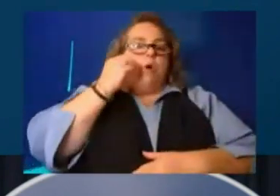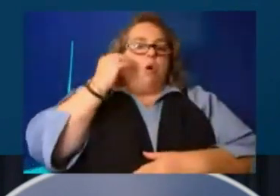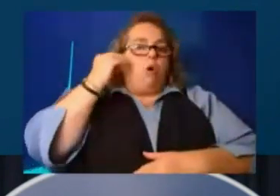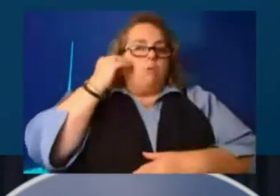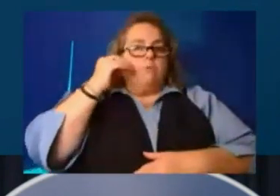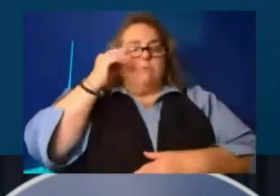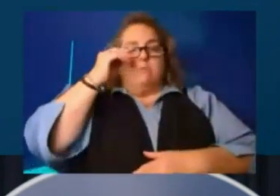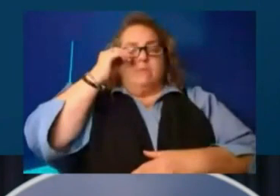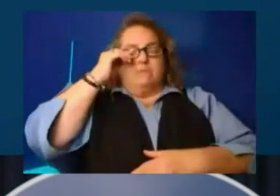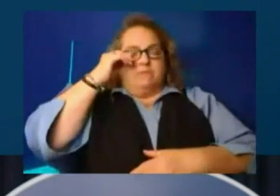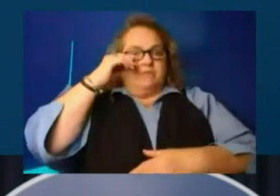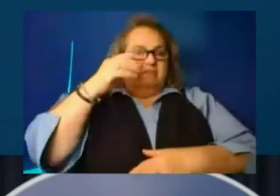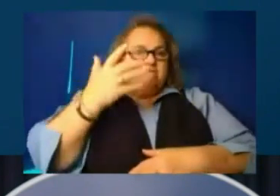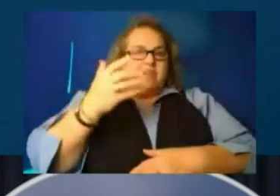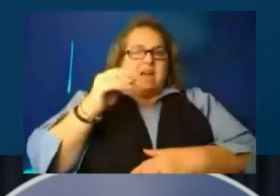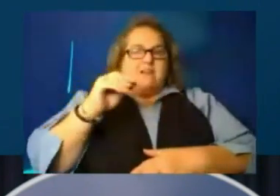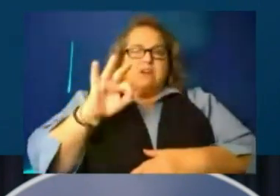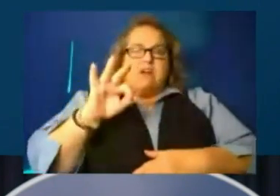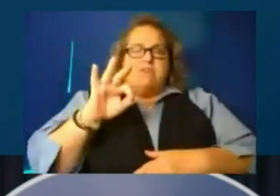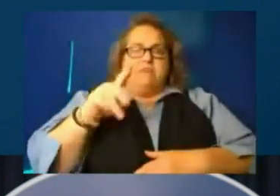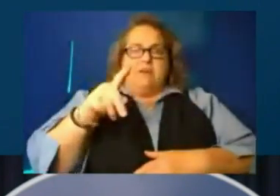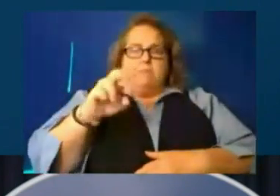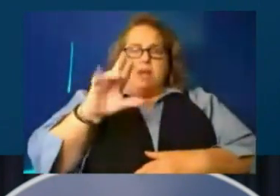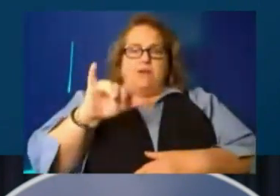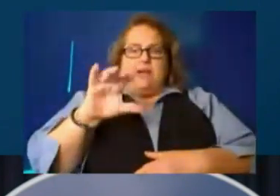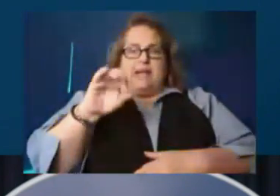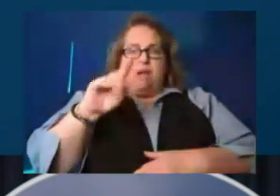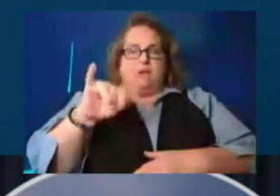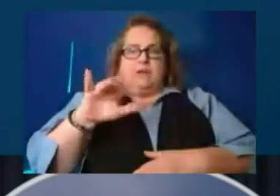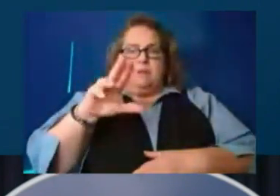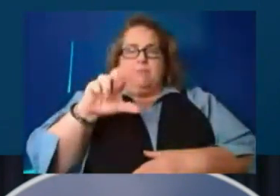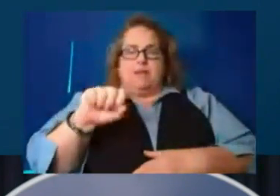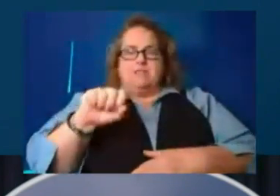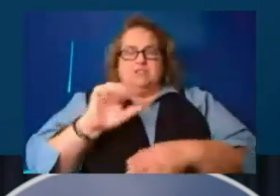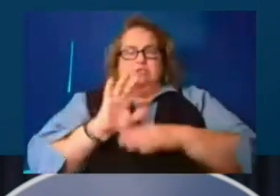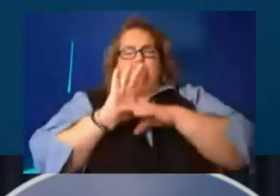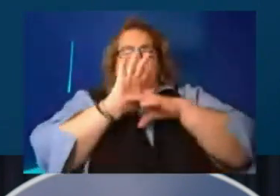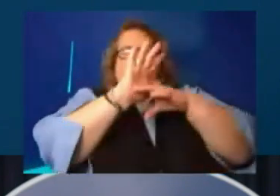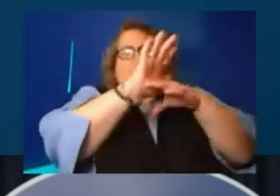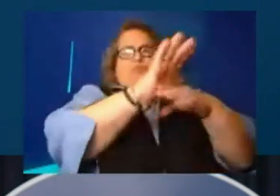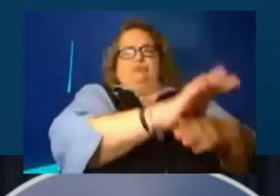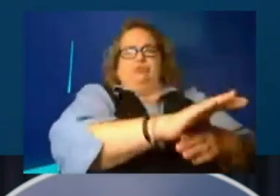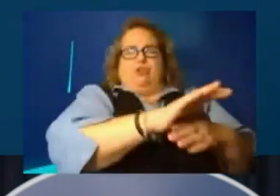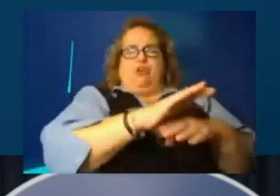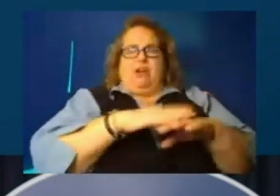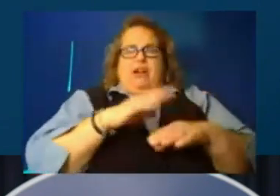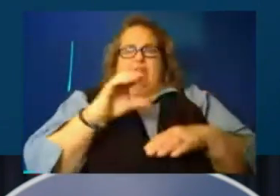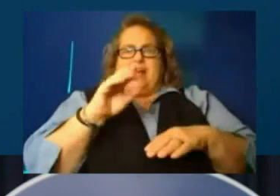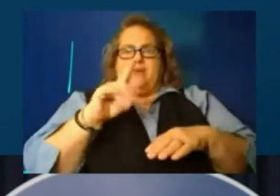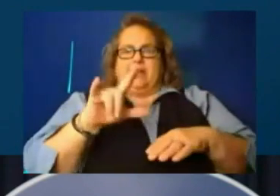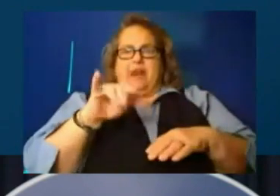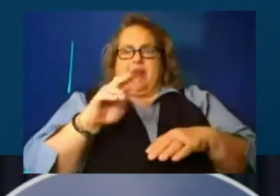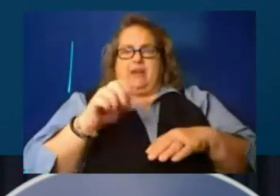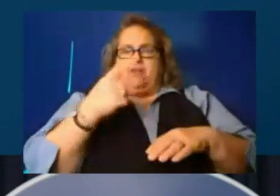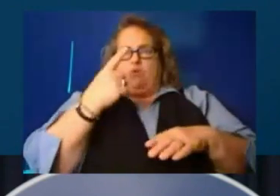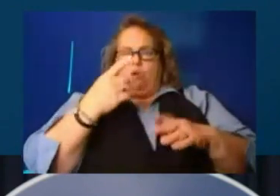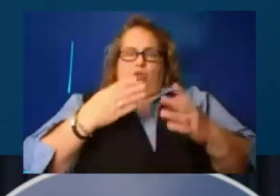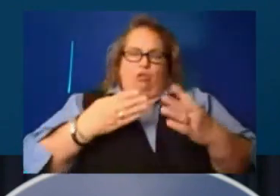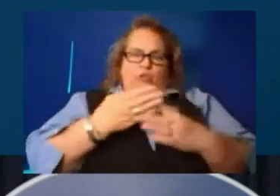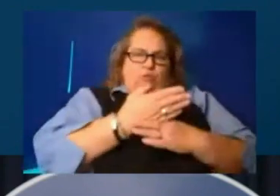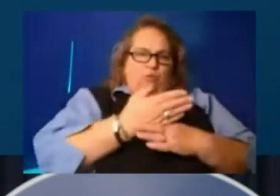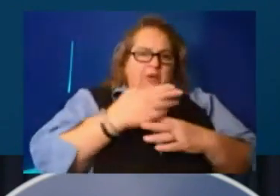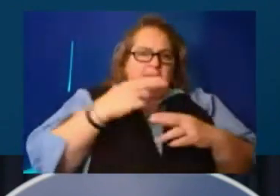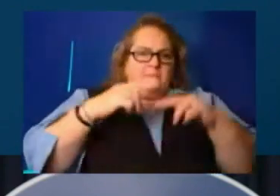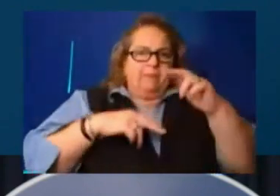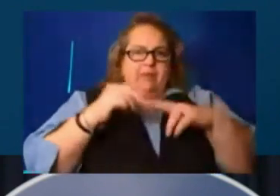Perry County's buses pushed over the county line. One is in through a building. Other ones, uh, inside